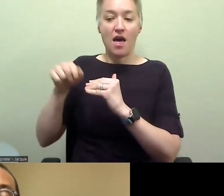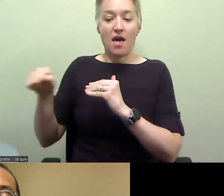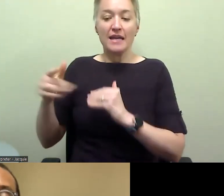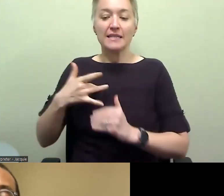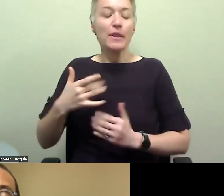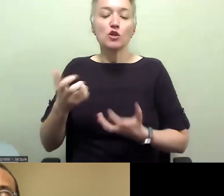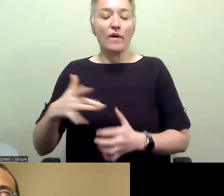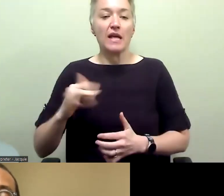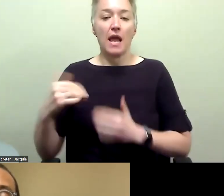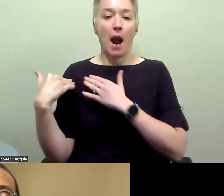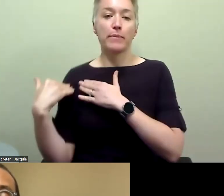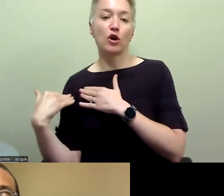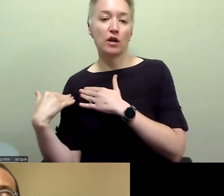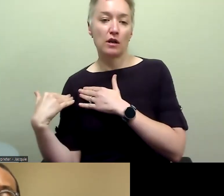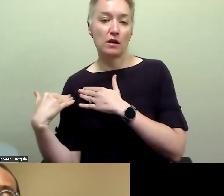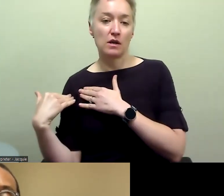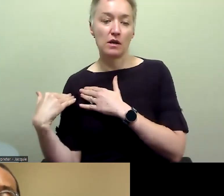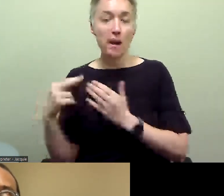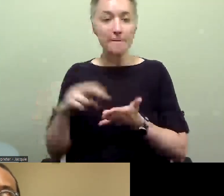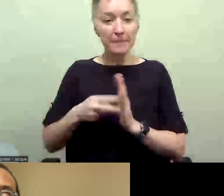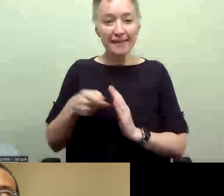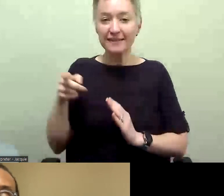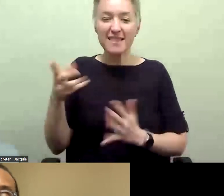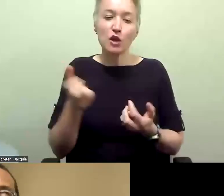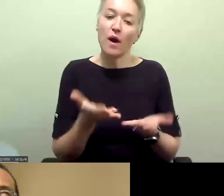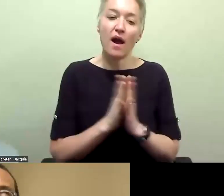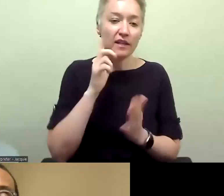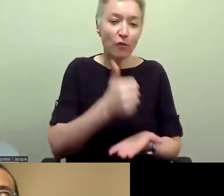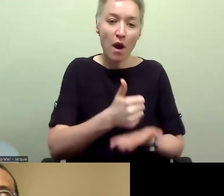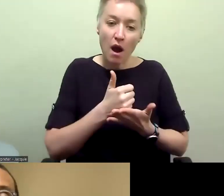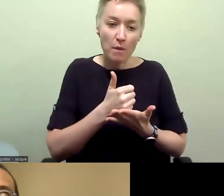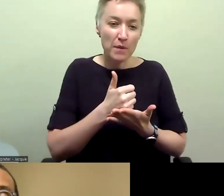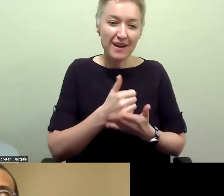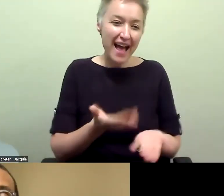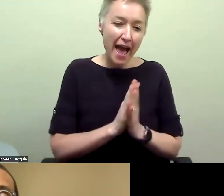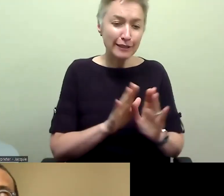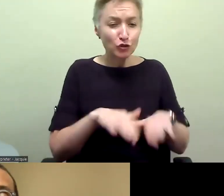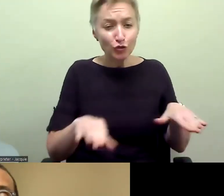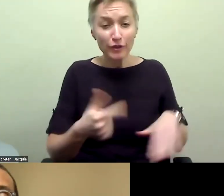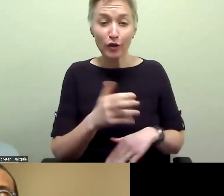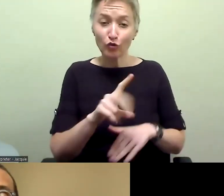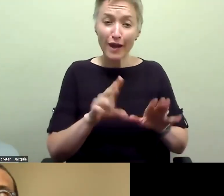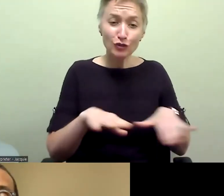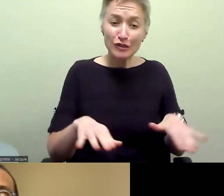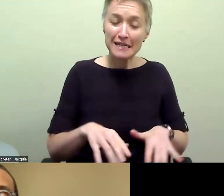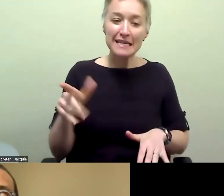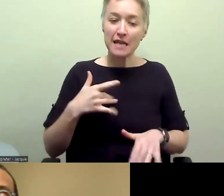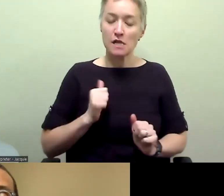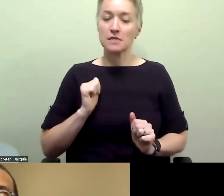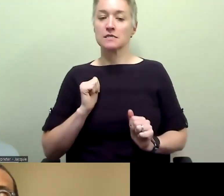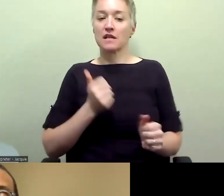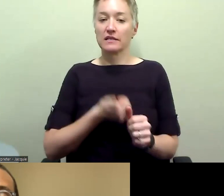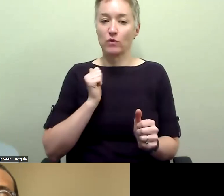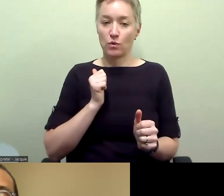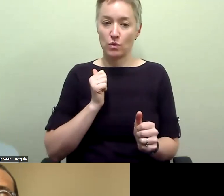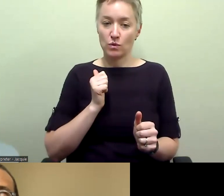often willing to ask for help from their kids or grandkids, and they may have even less, um, opportunities